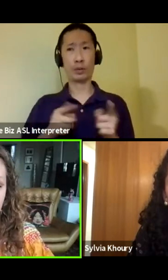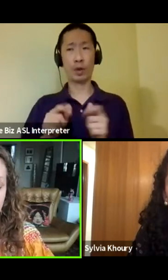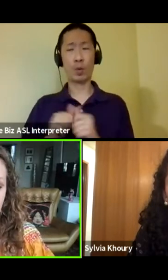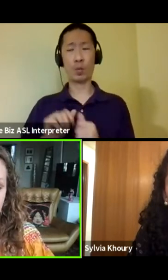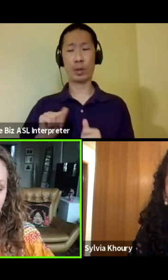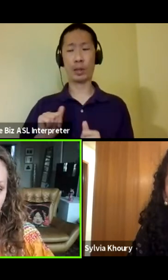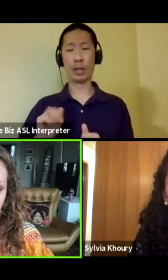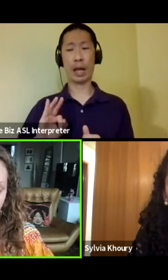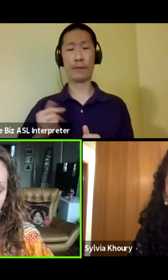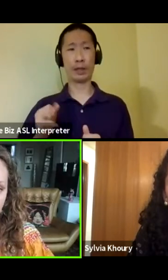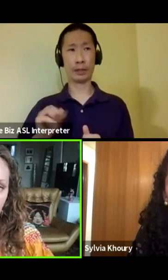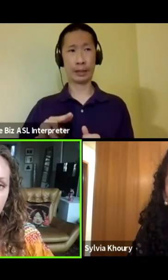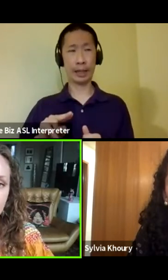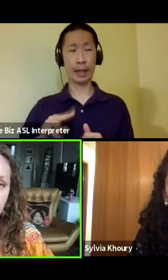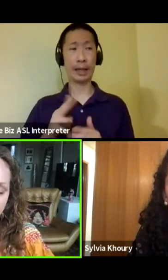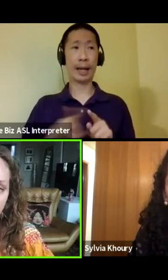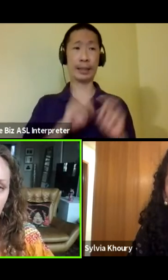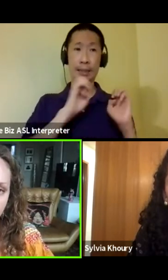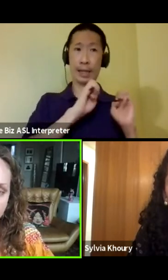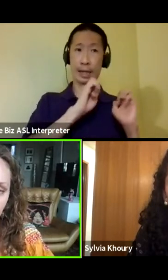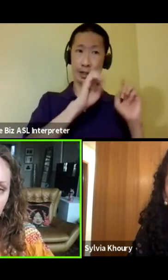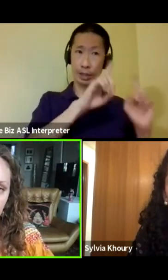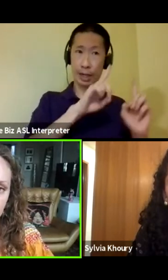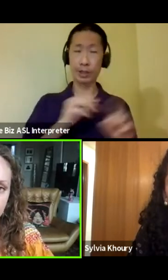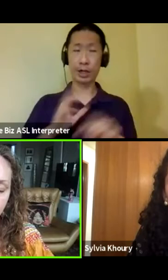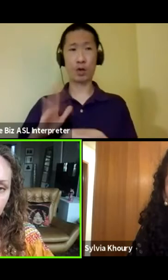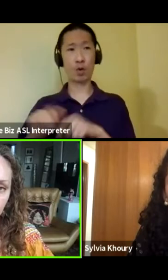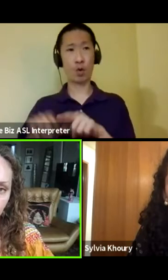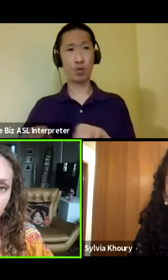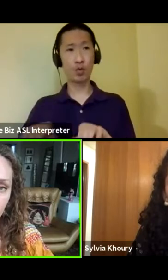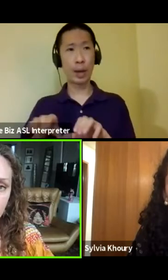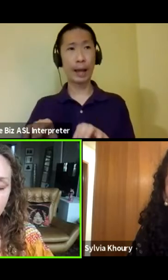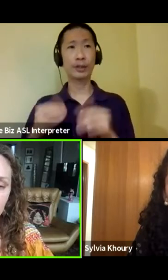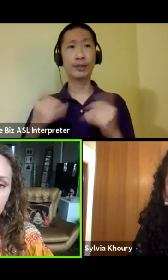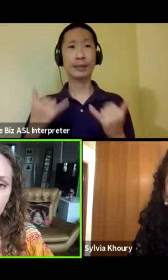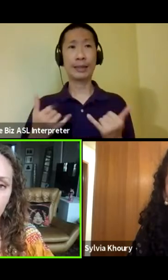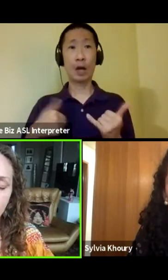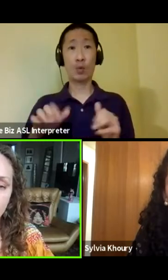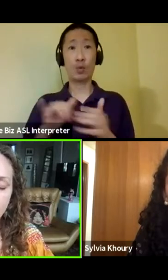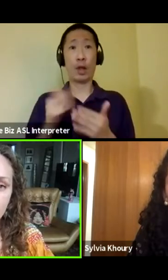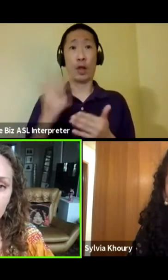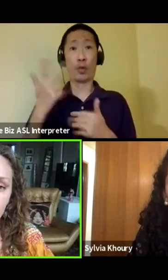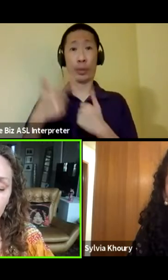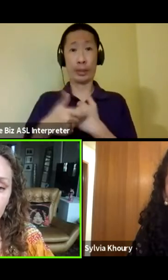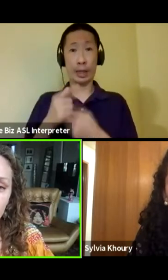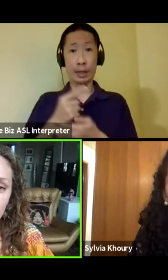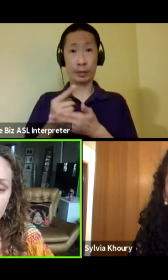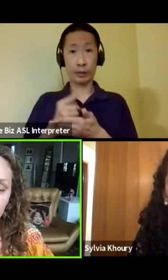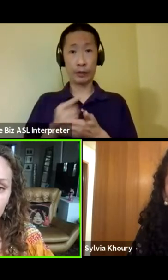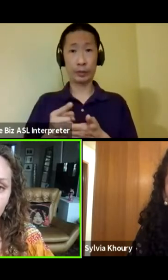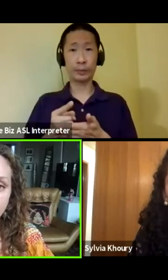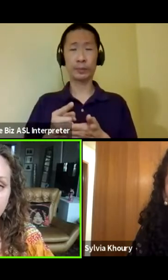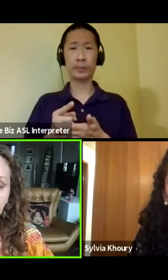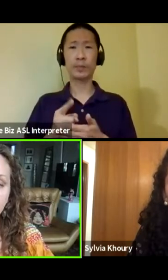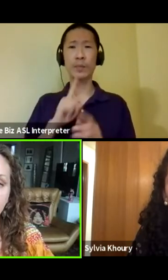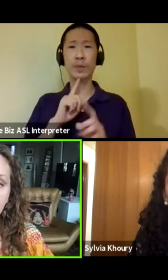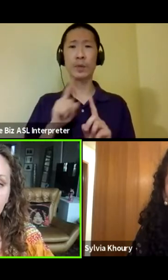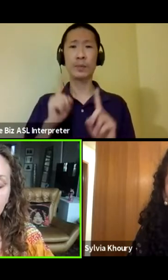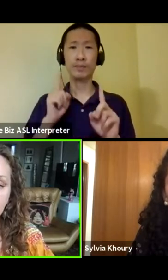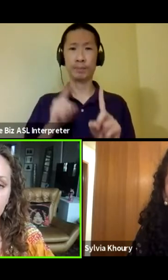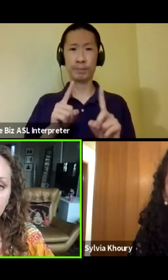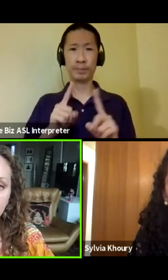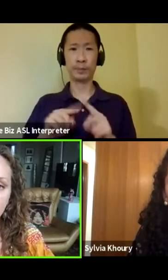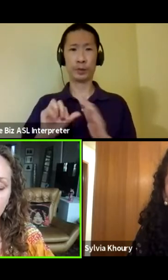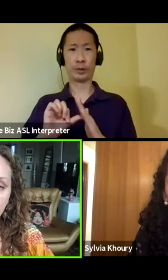is both an education as well as a call to action. And now we do it three times a week. And it's really meant to highlight